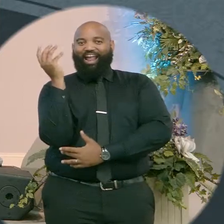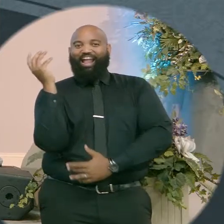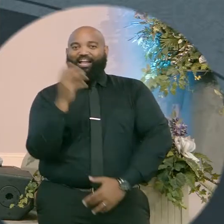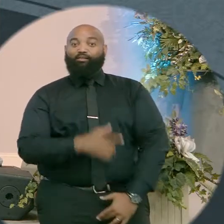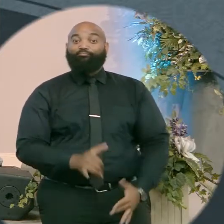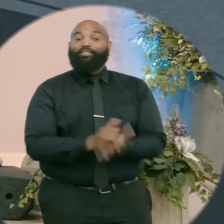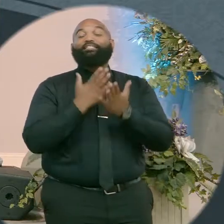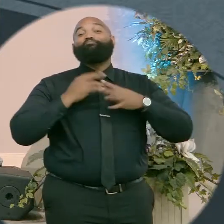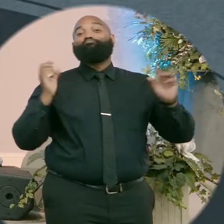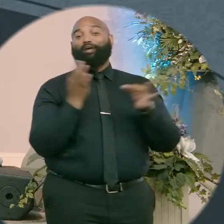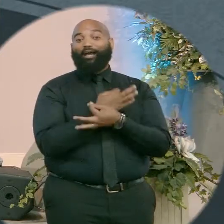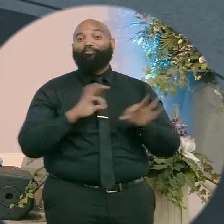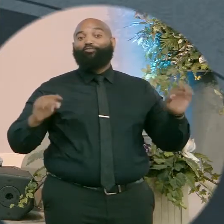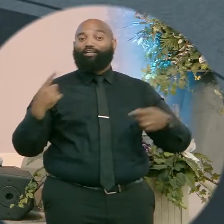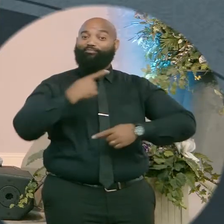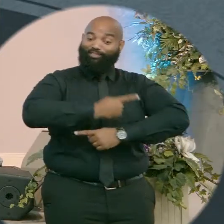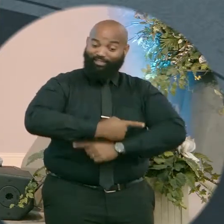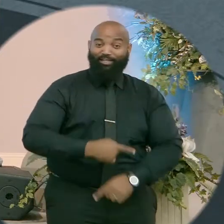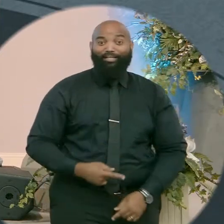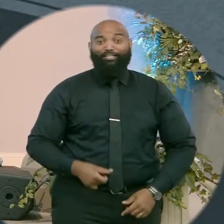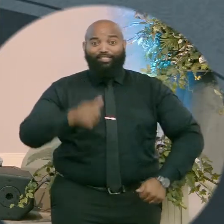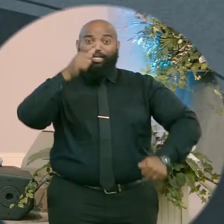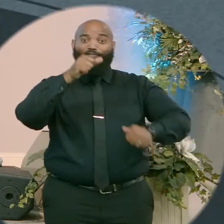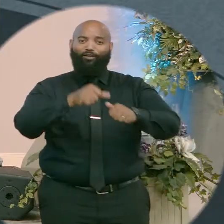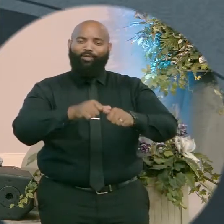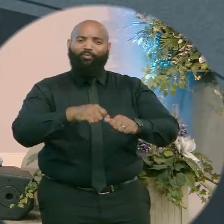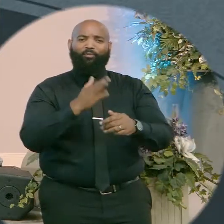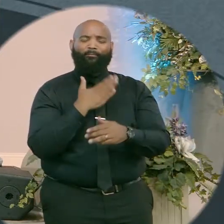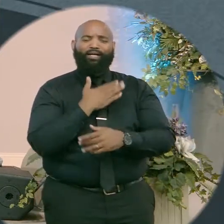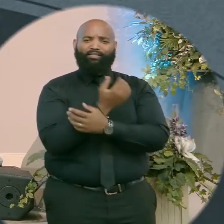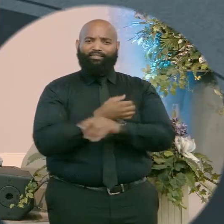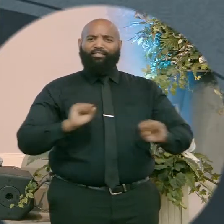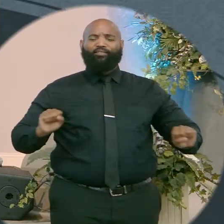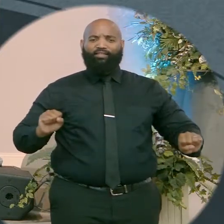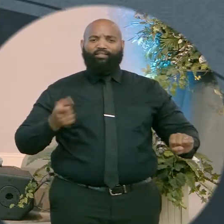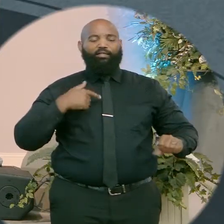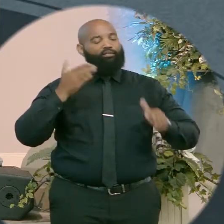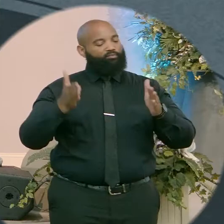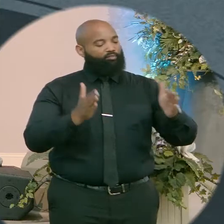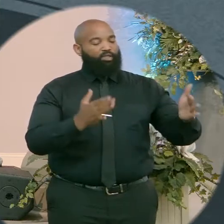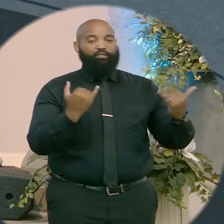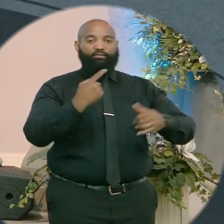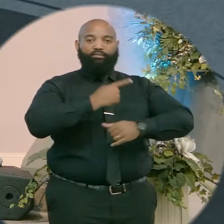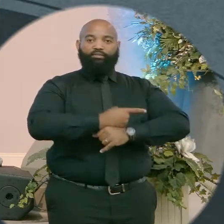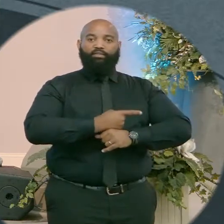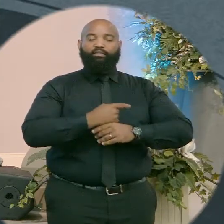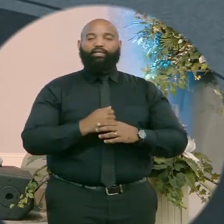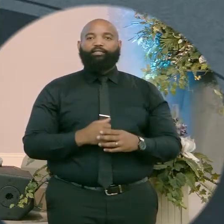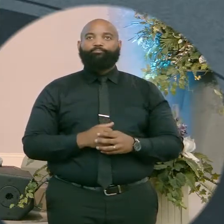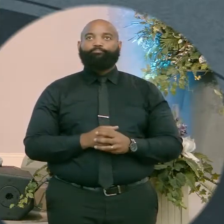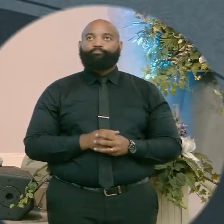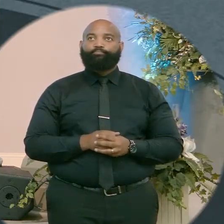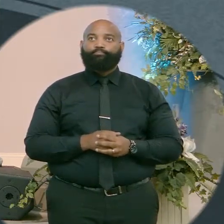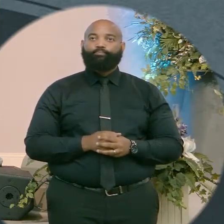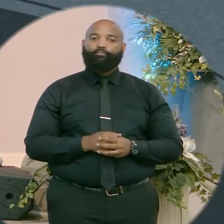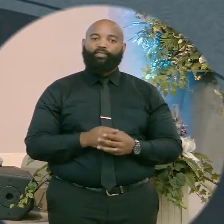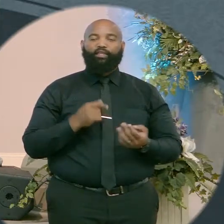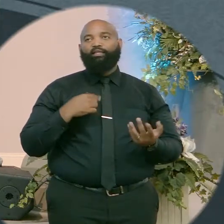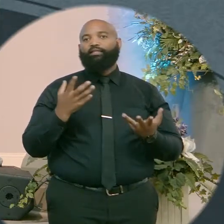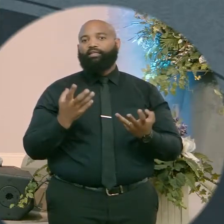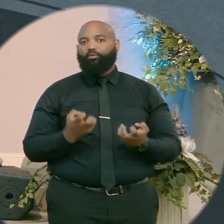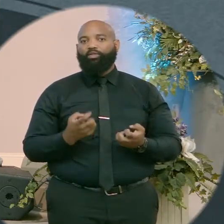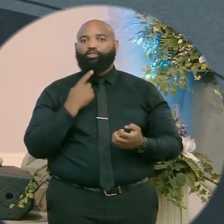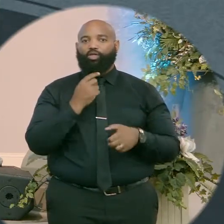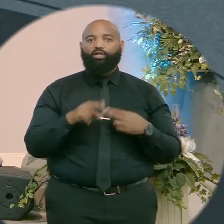And so that's the day that we need to remember. But as I was preparing for today's message, you know, I wanted to